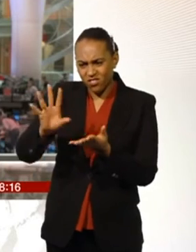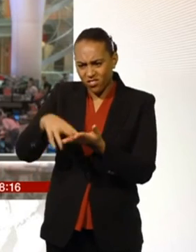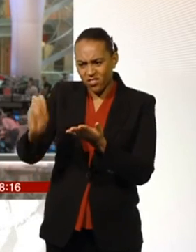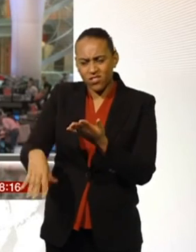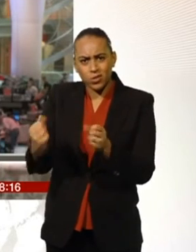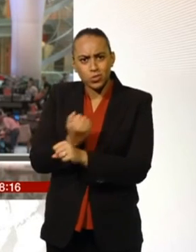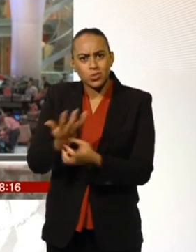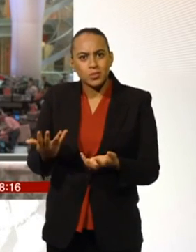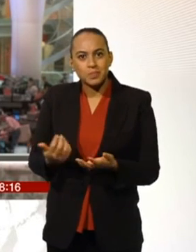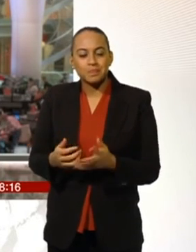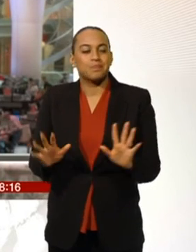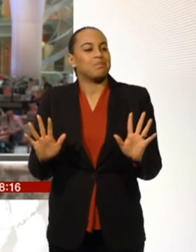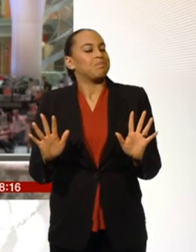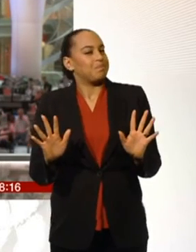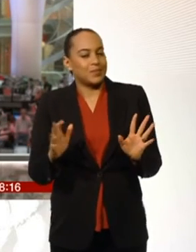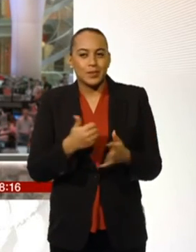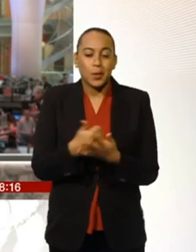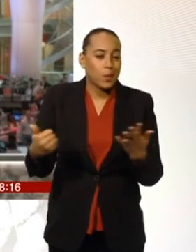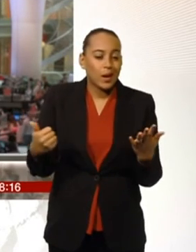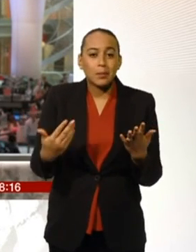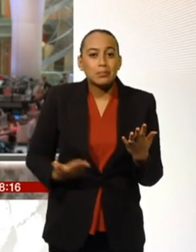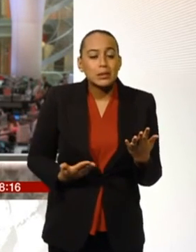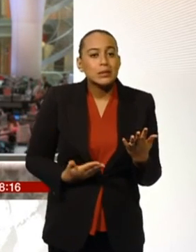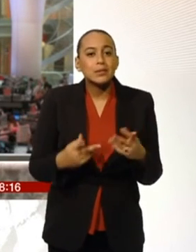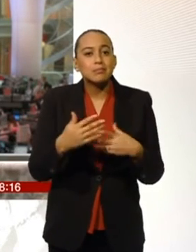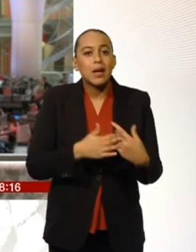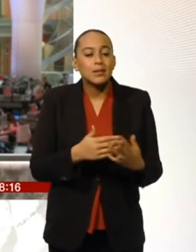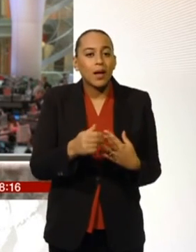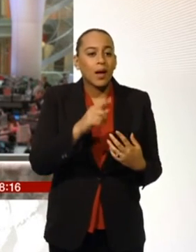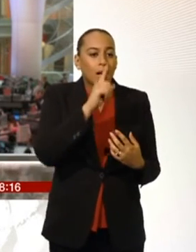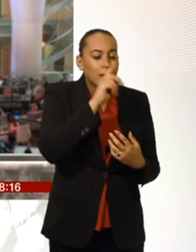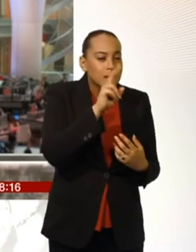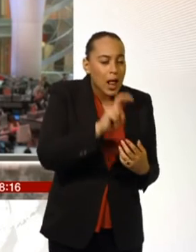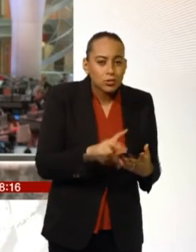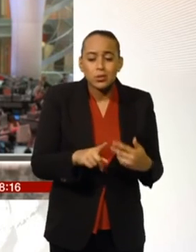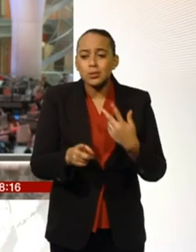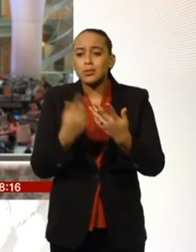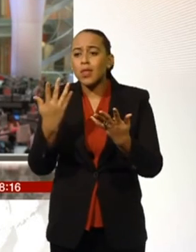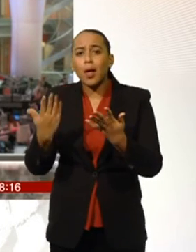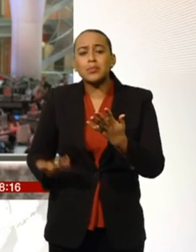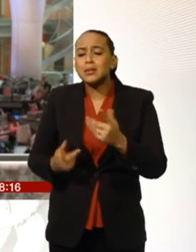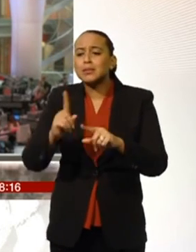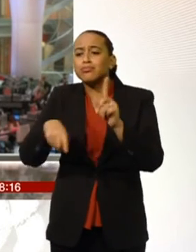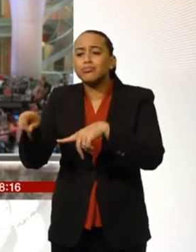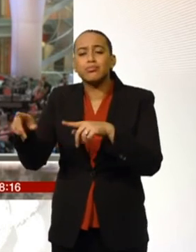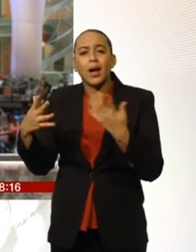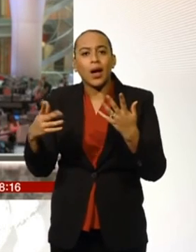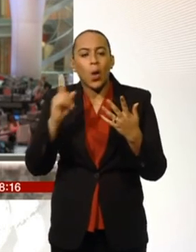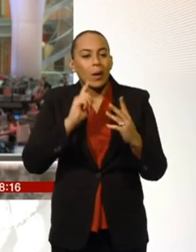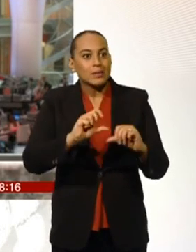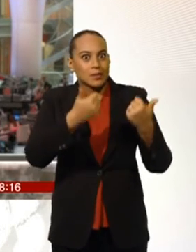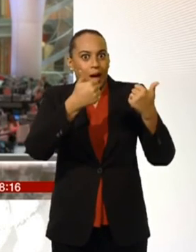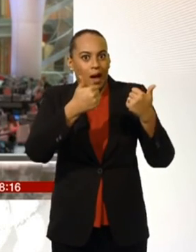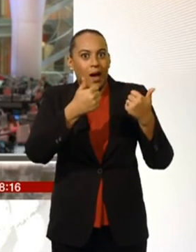In every market you will find that there are bad deals there are good deals the energy market is no different from that and I think what we're saying is you know look